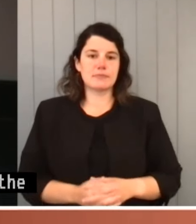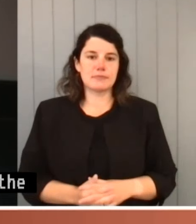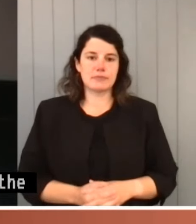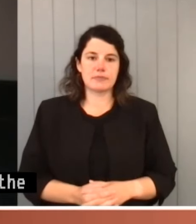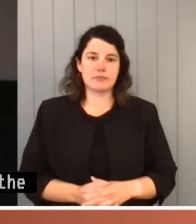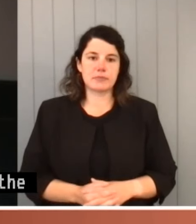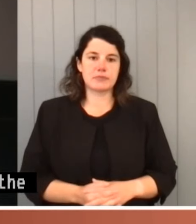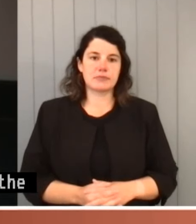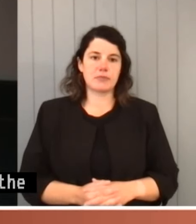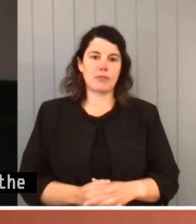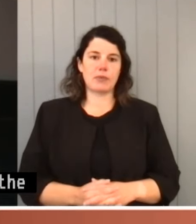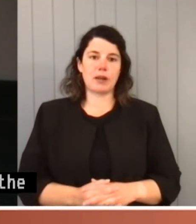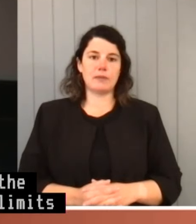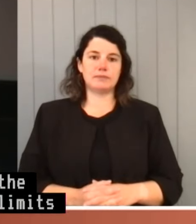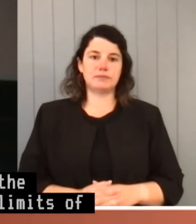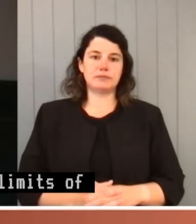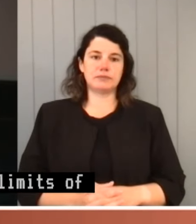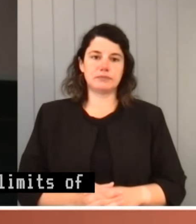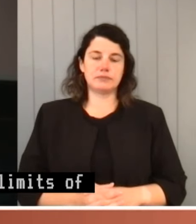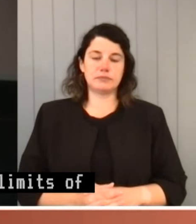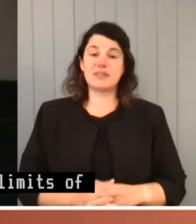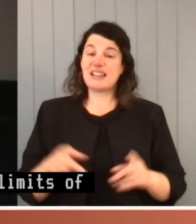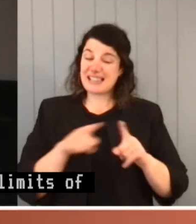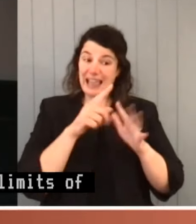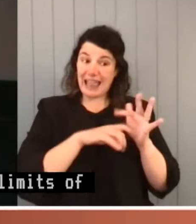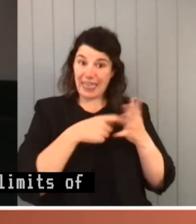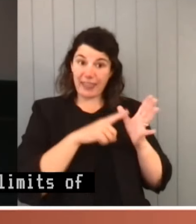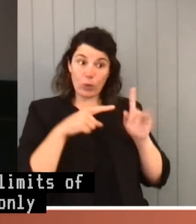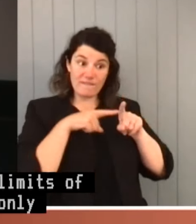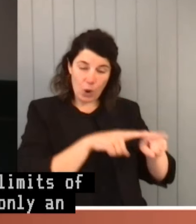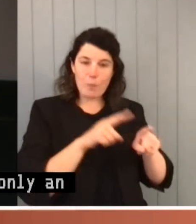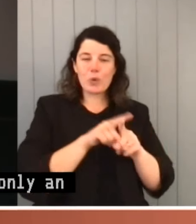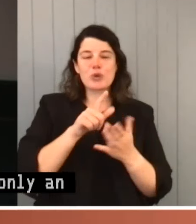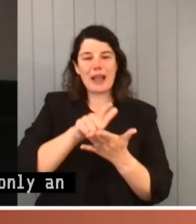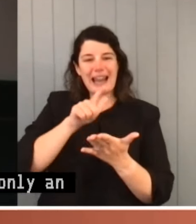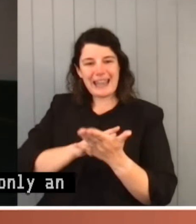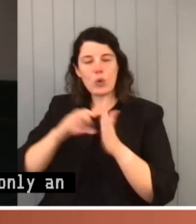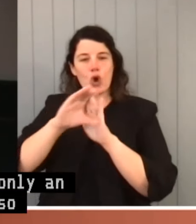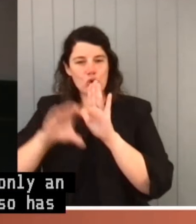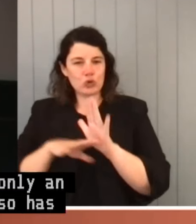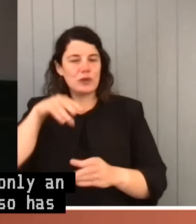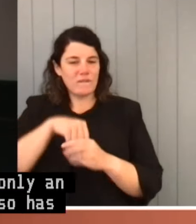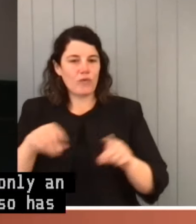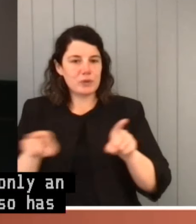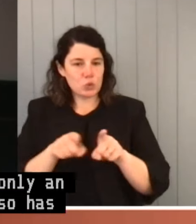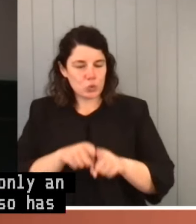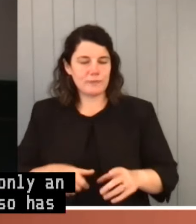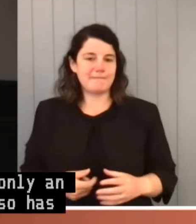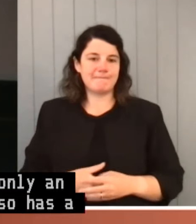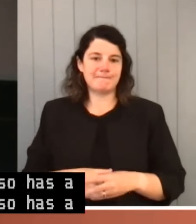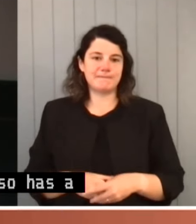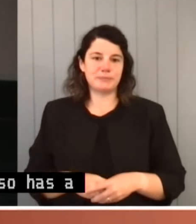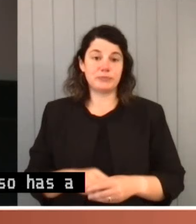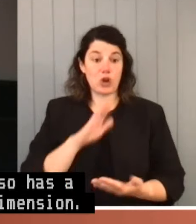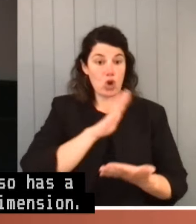Now it's not only an ethical proposition, it also has a legal and constitutional dimension. It encompasses the virtues of honesty,